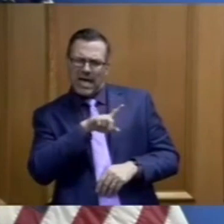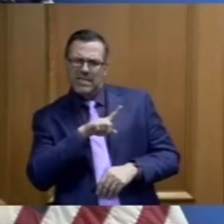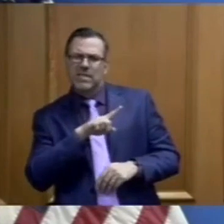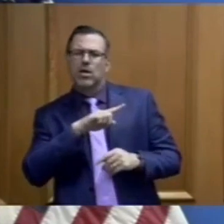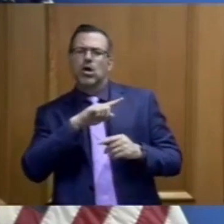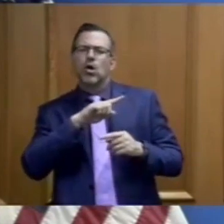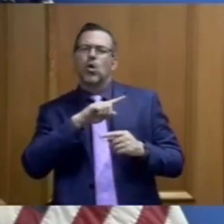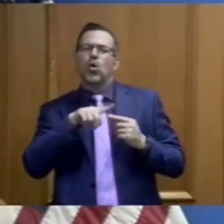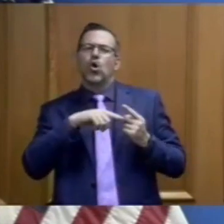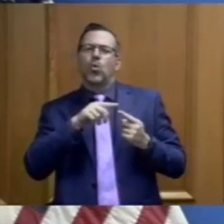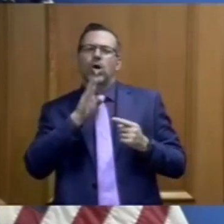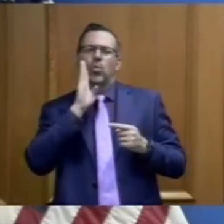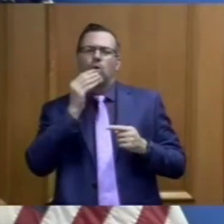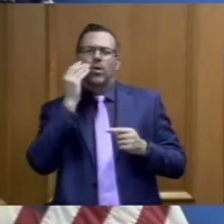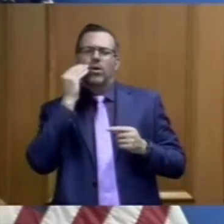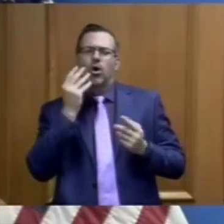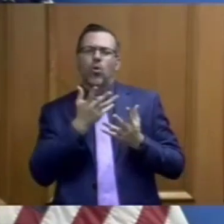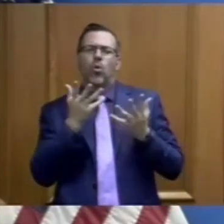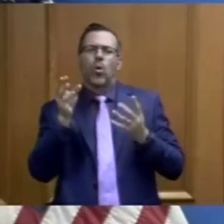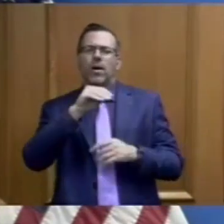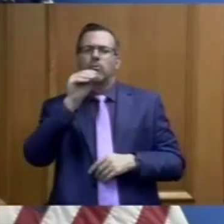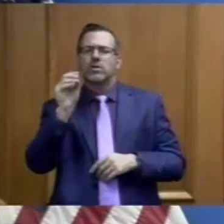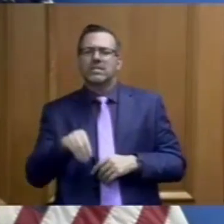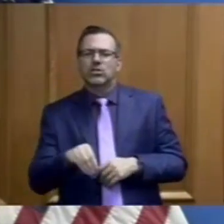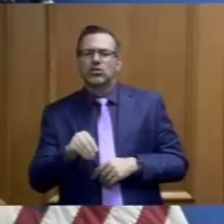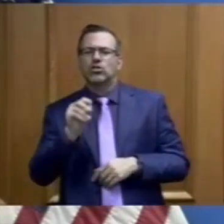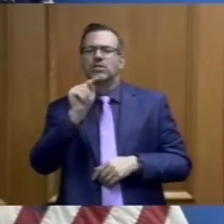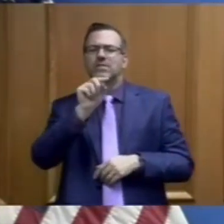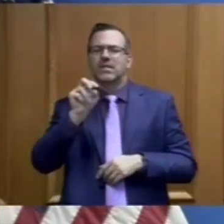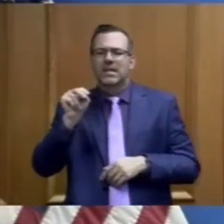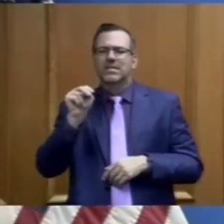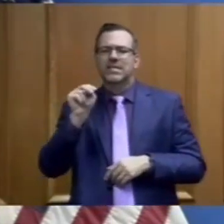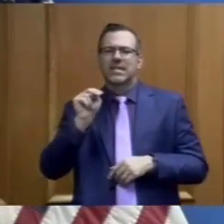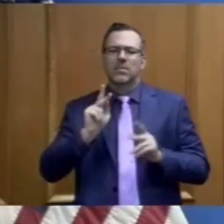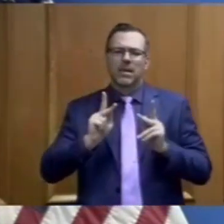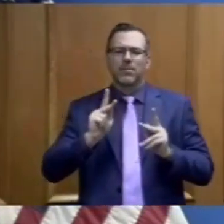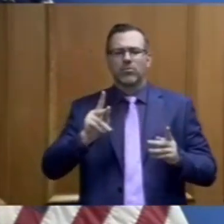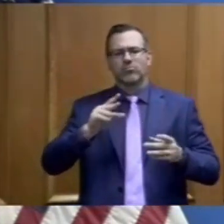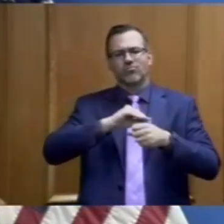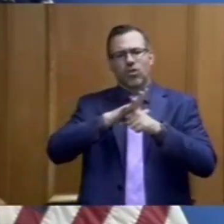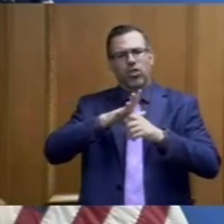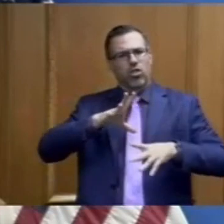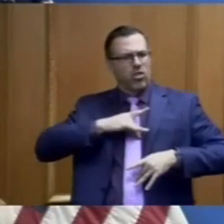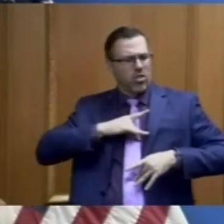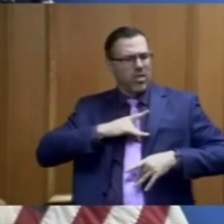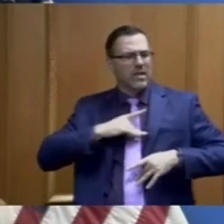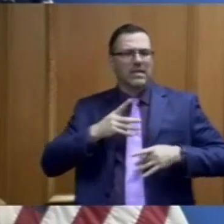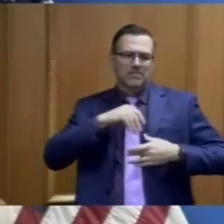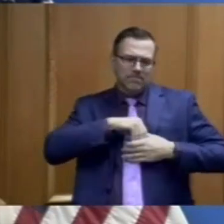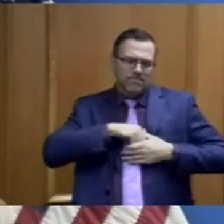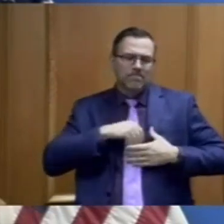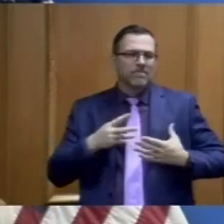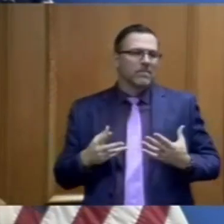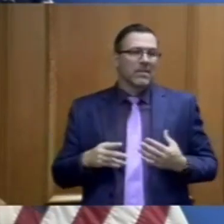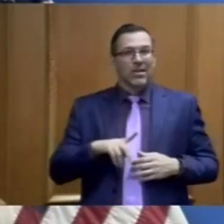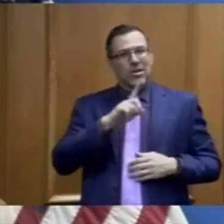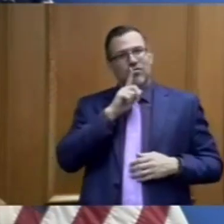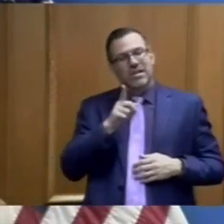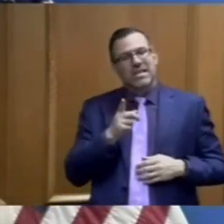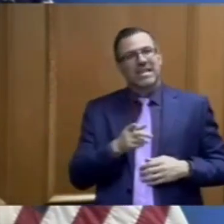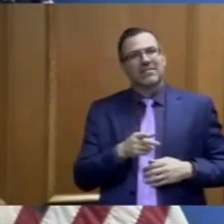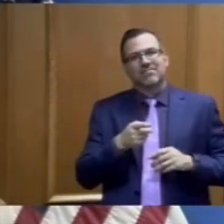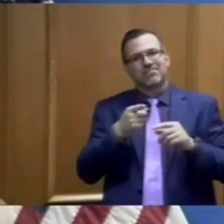percentage of Tennesseans have it? And you have to remember that it really is not practical to